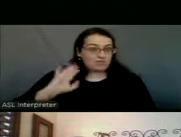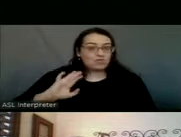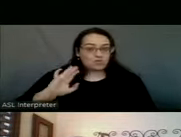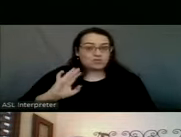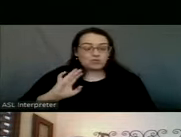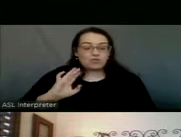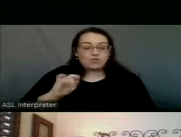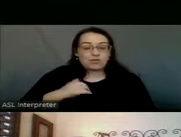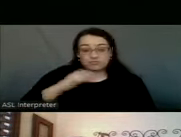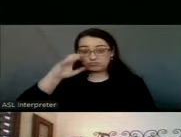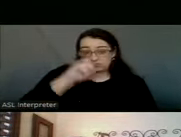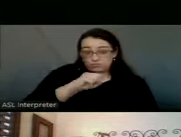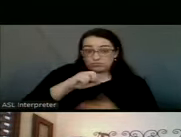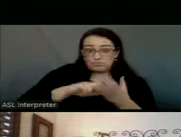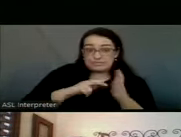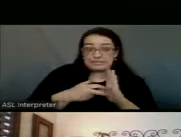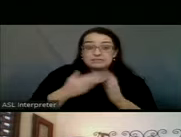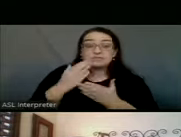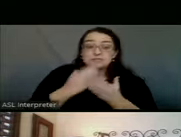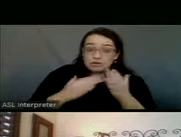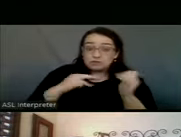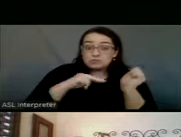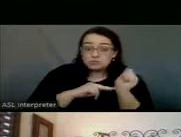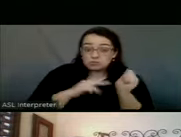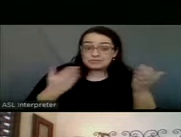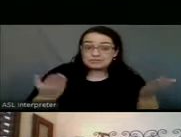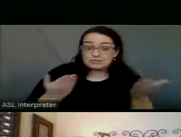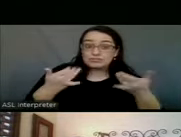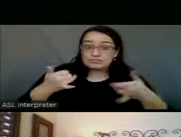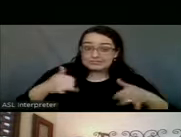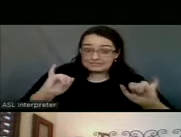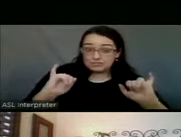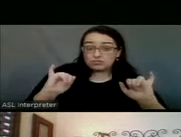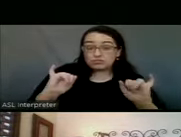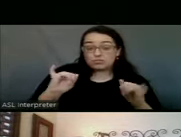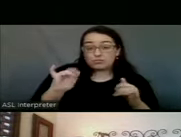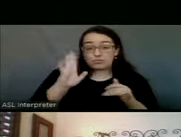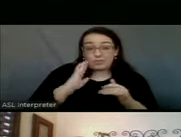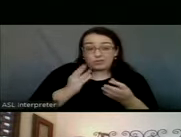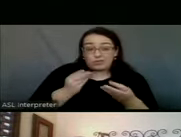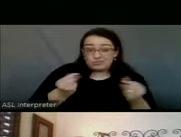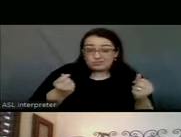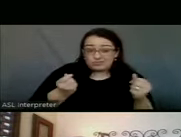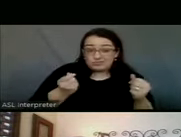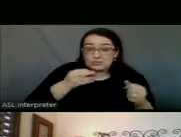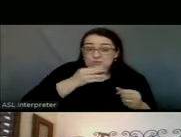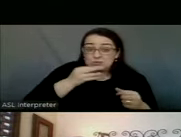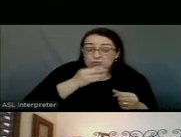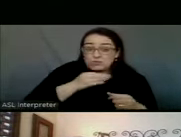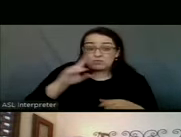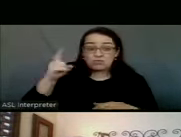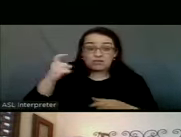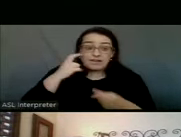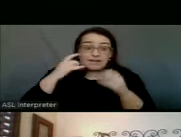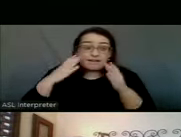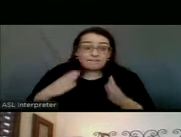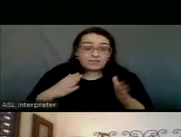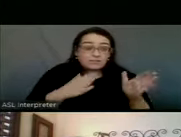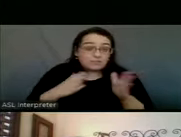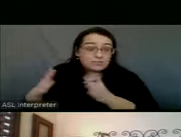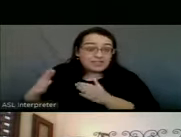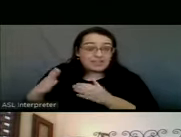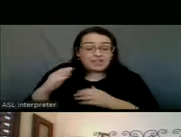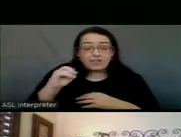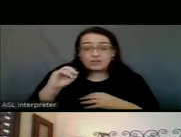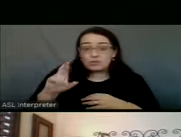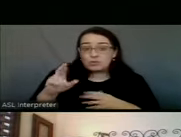I assume we still have some RAC nurses here. Is that about to go away? Do we know what the governor has planned on that?